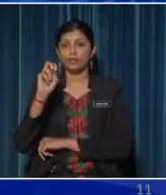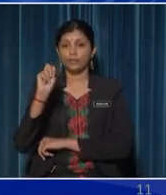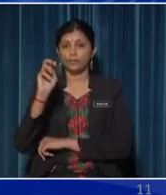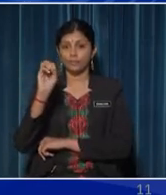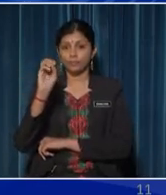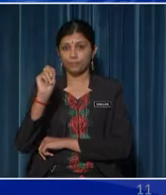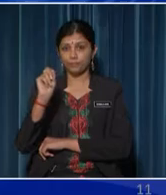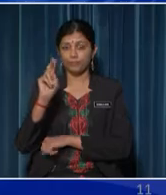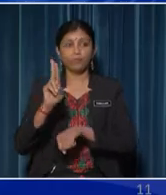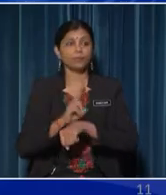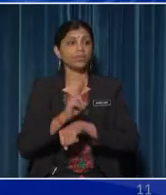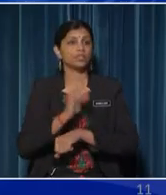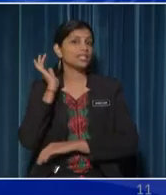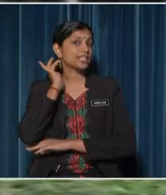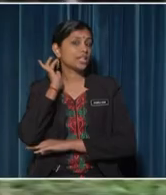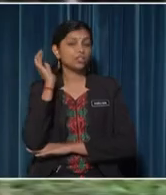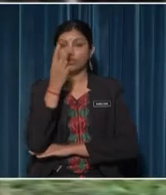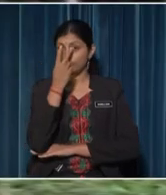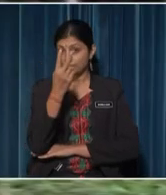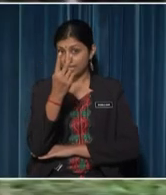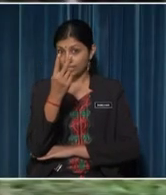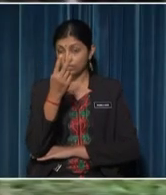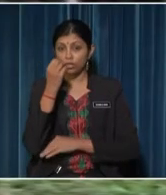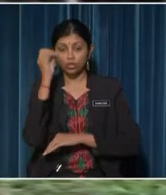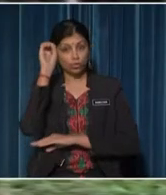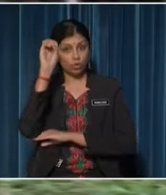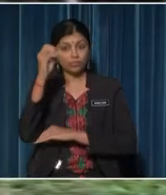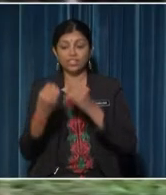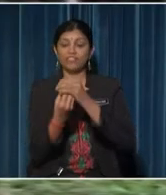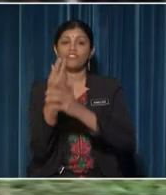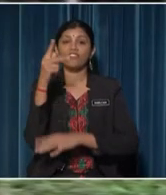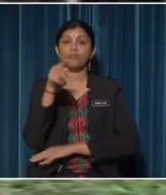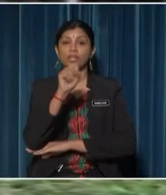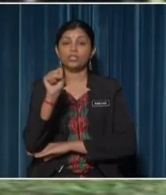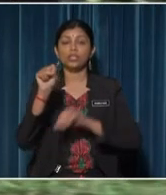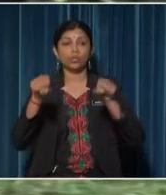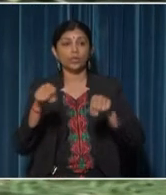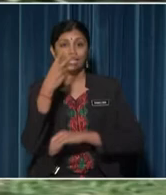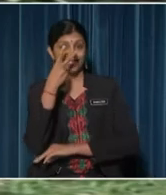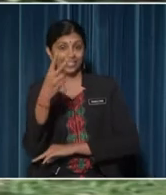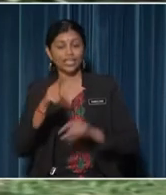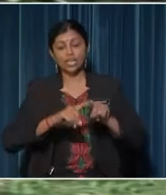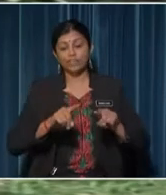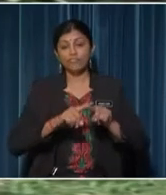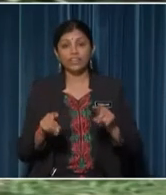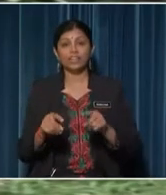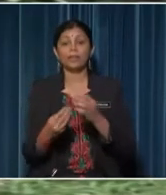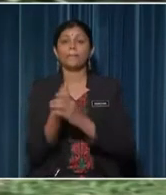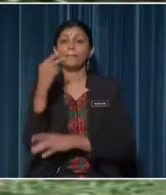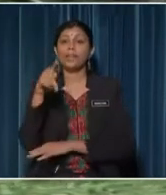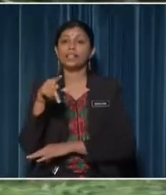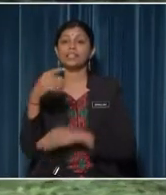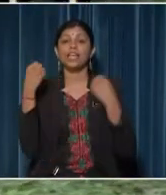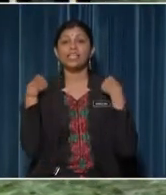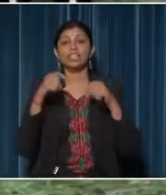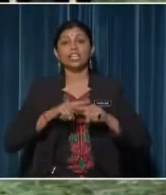By using the sense of sight to observe plants We can see that different plants have different sizes